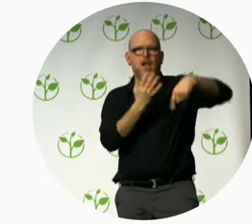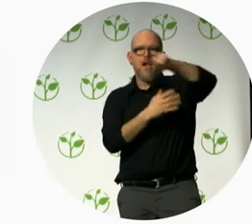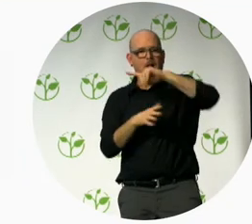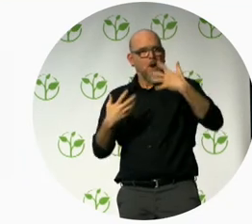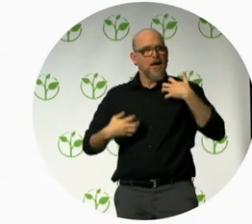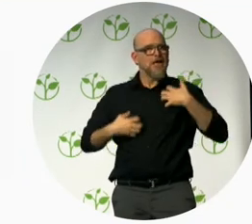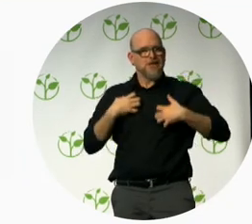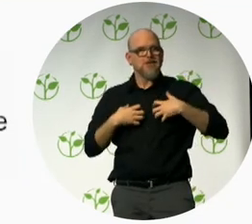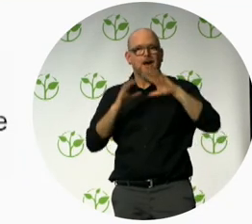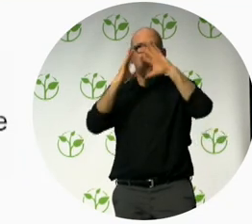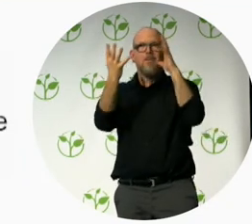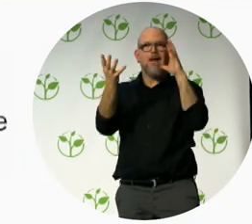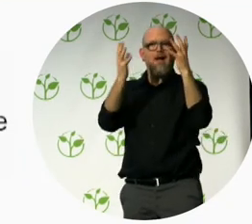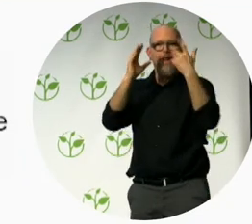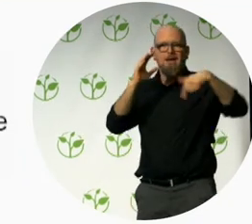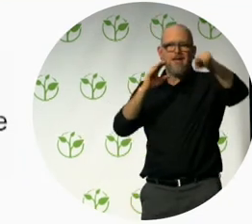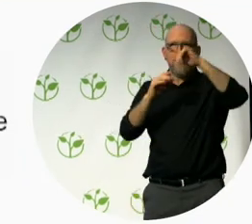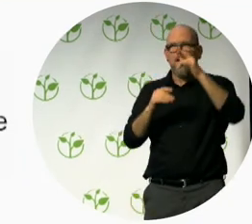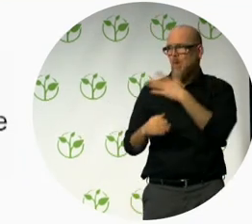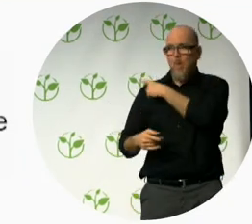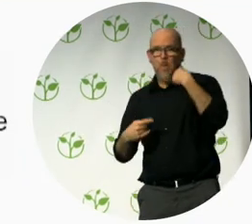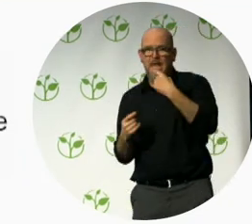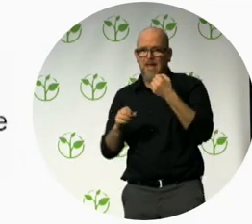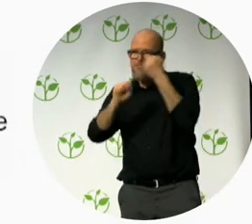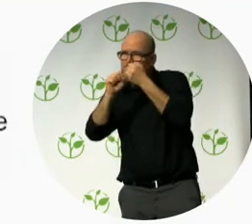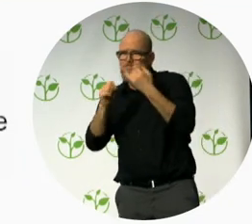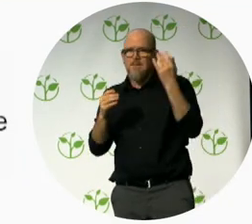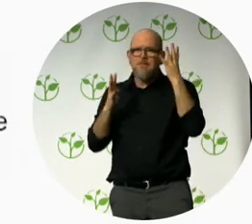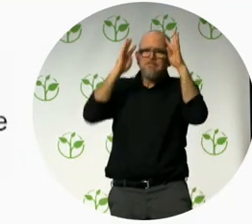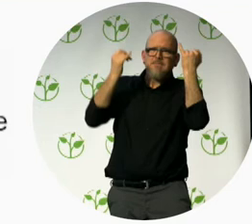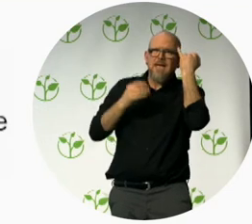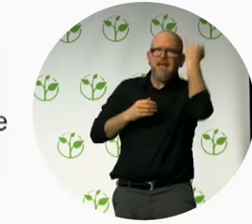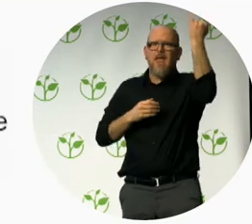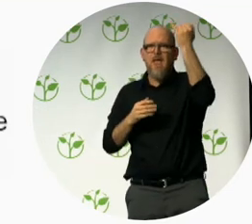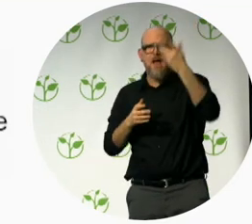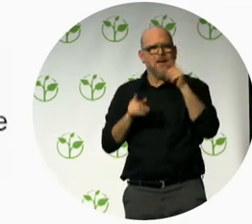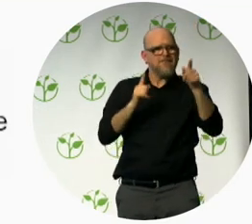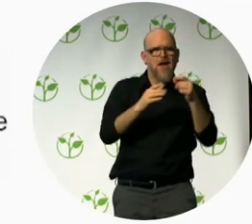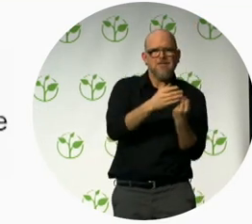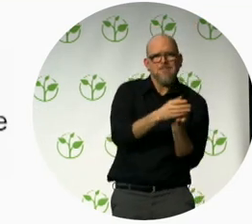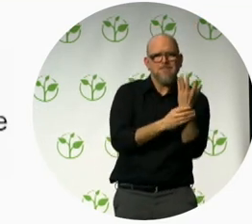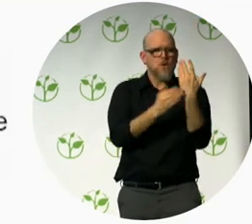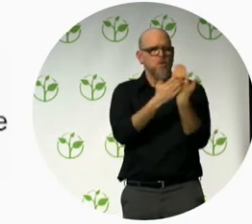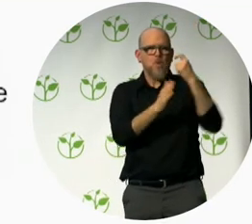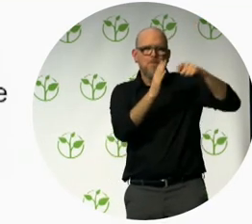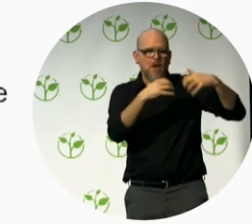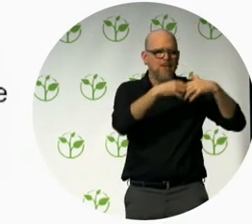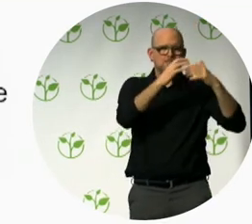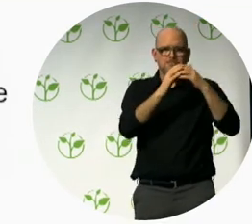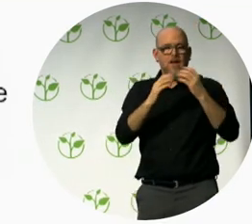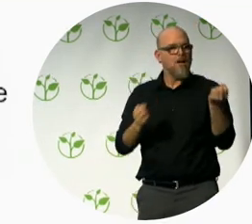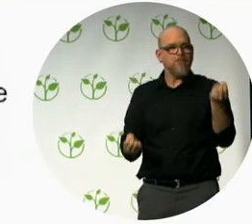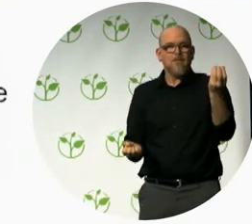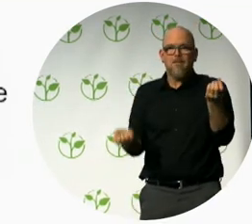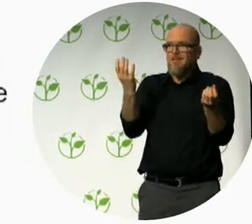directors, R&D teams working on various solutions and already have available some